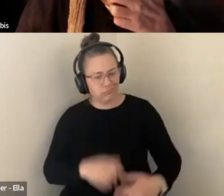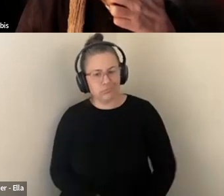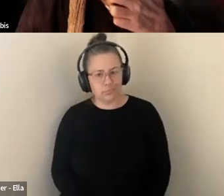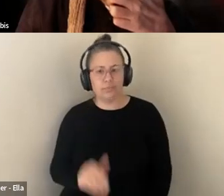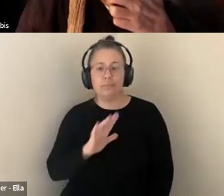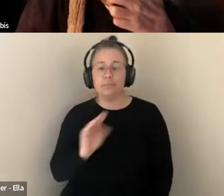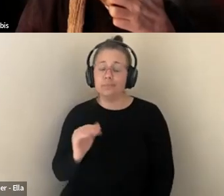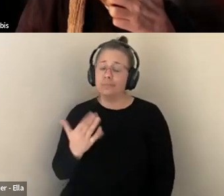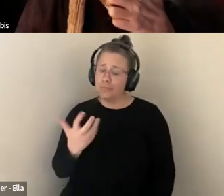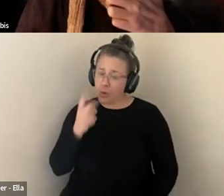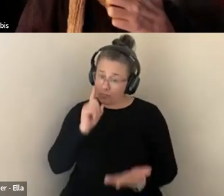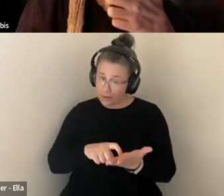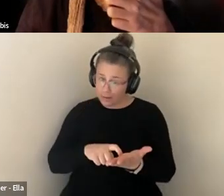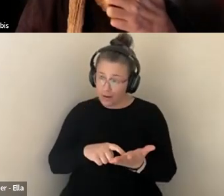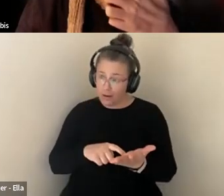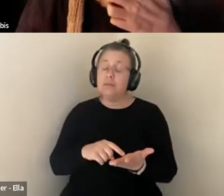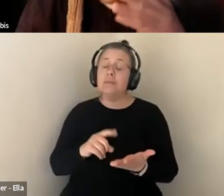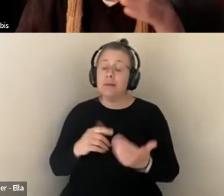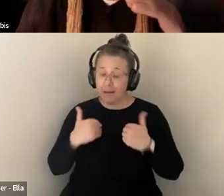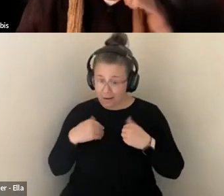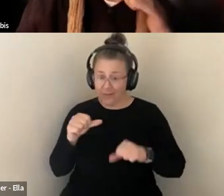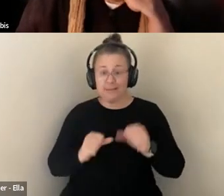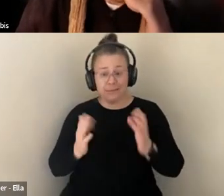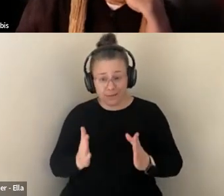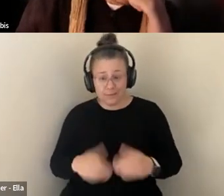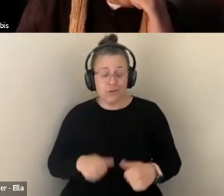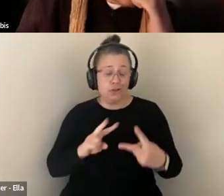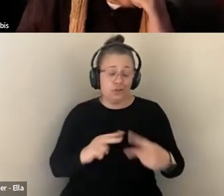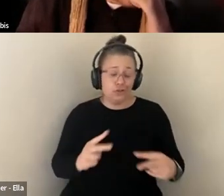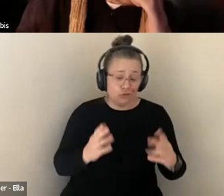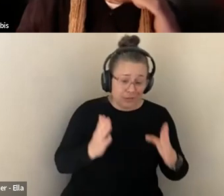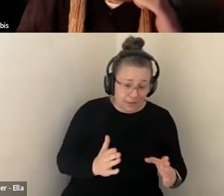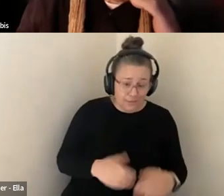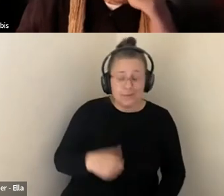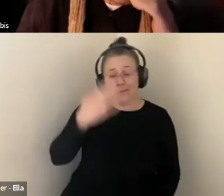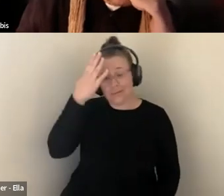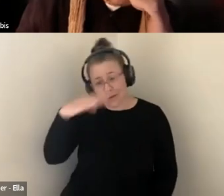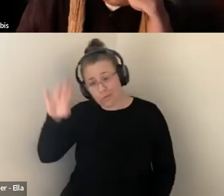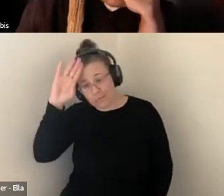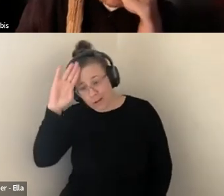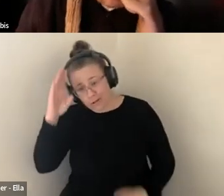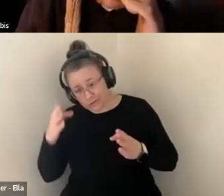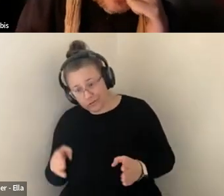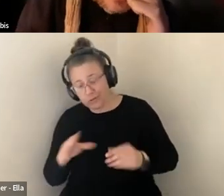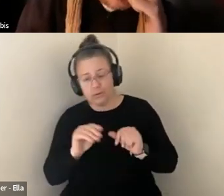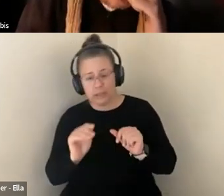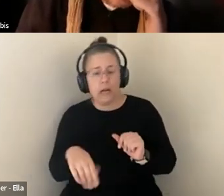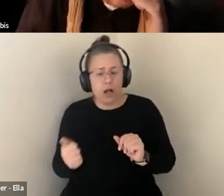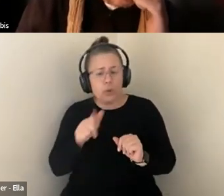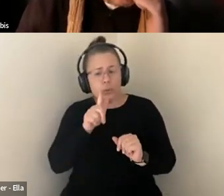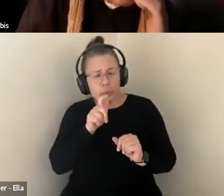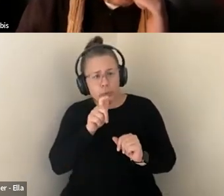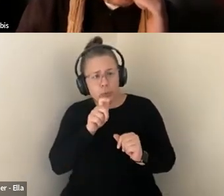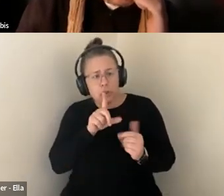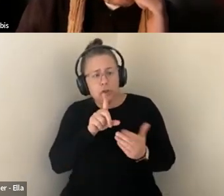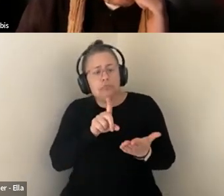INCLUDING GENETICISTS, ANTHROPOLOGISTS, AND OTHERS WHO HARSHLY CRITICIZED EGENICS, CRITICIZED